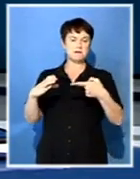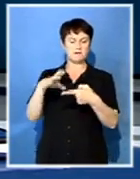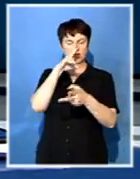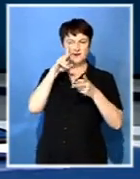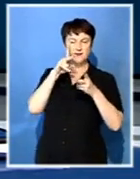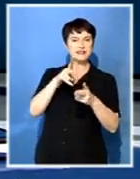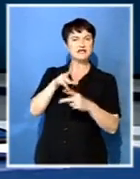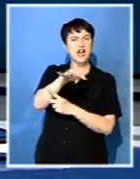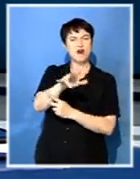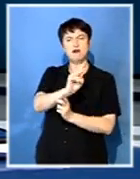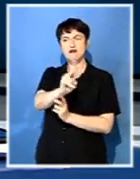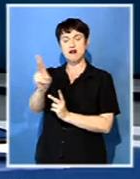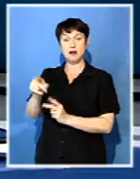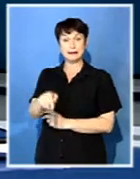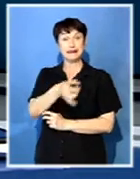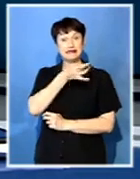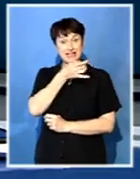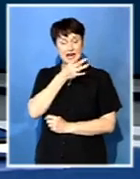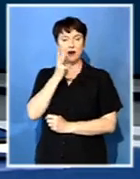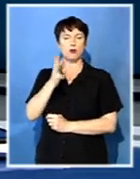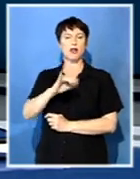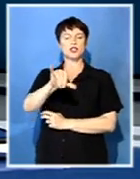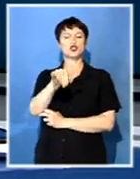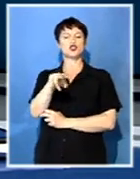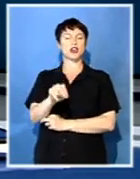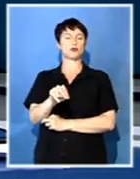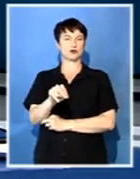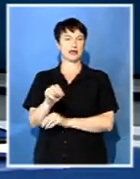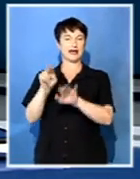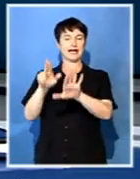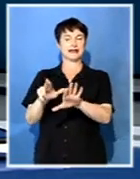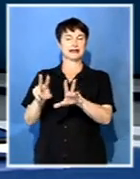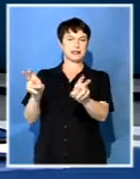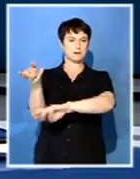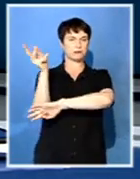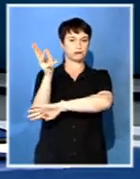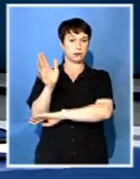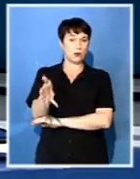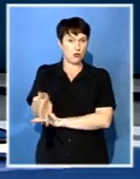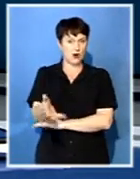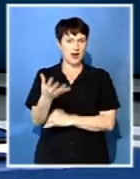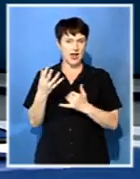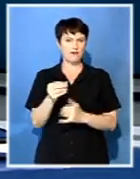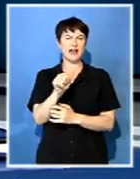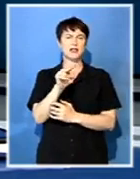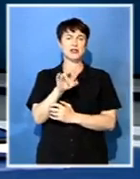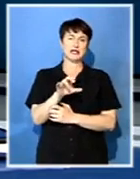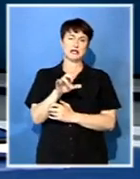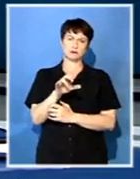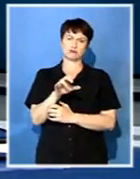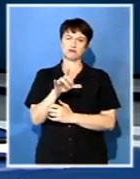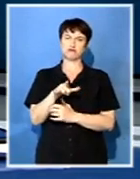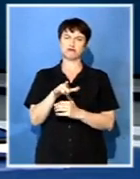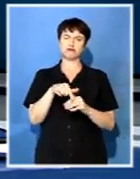statement that he'll be making in East London on Saturday. Joined by fellow top party leaders, he paid homage to one of the ANC's